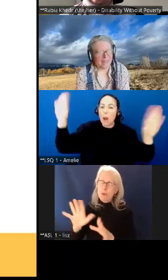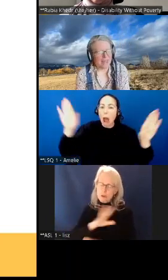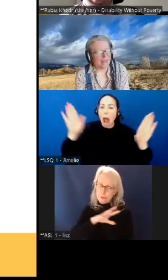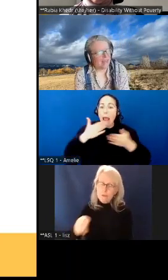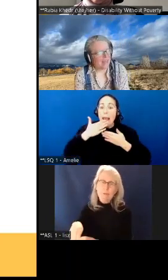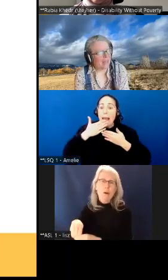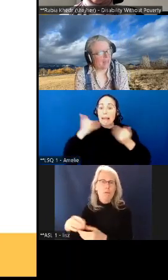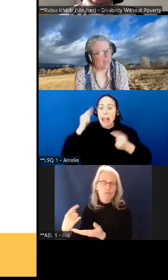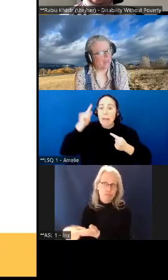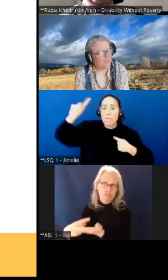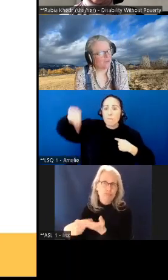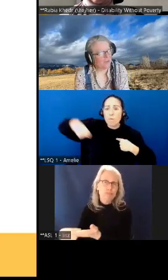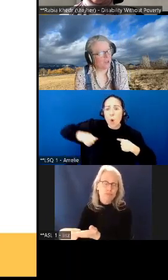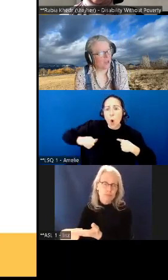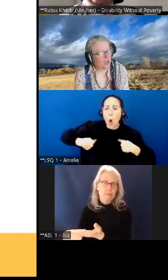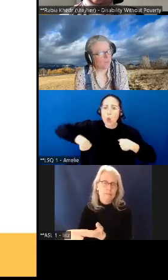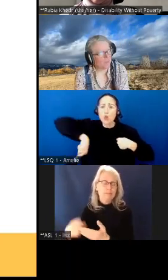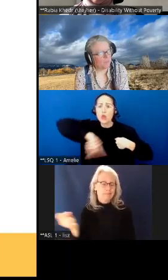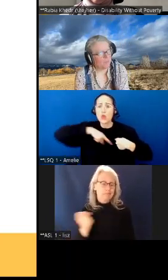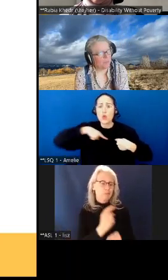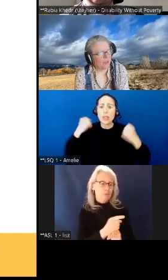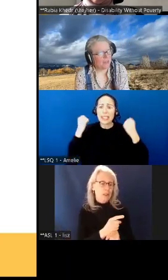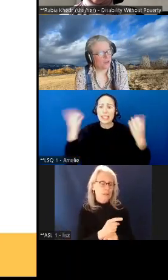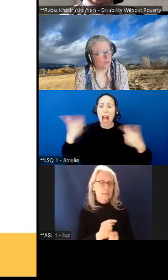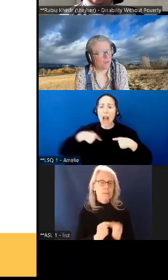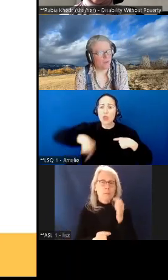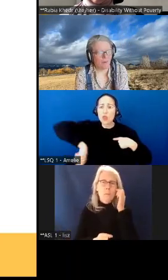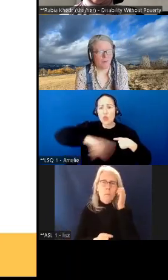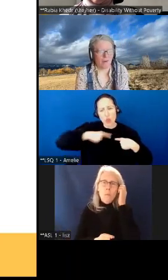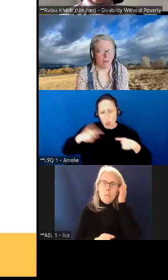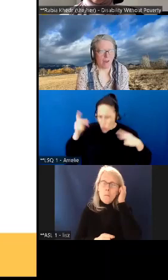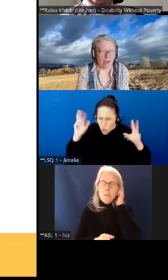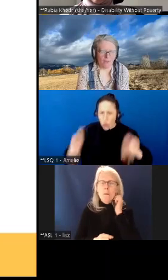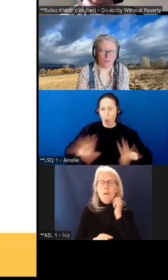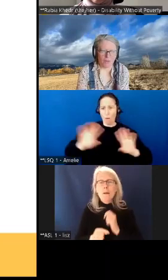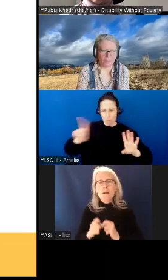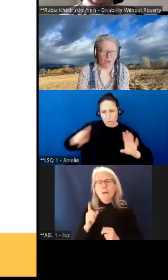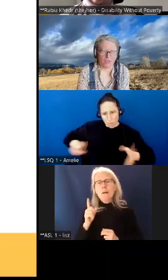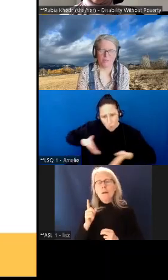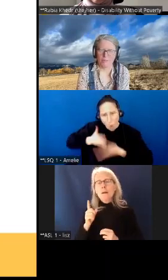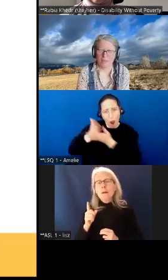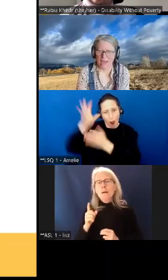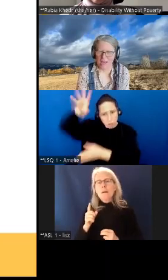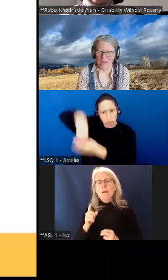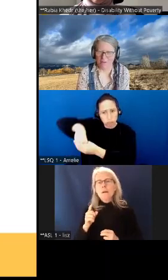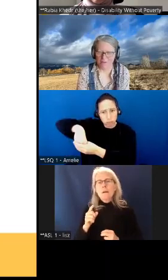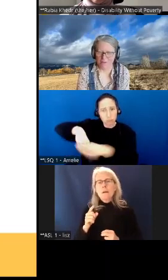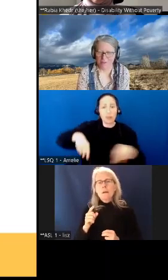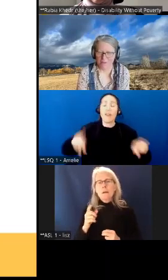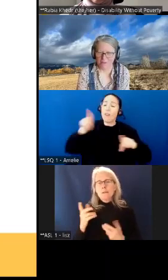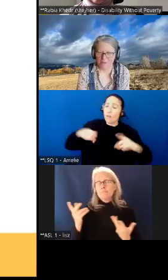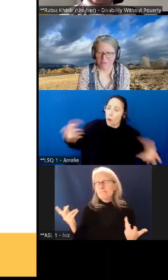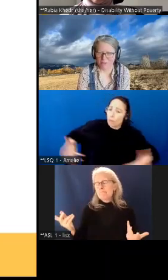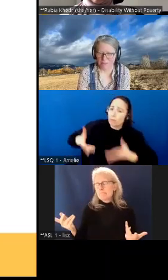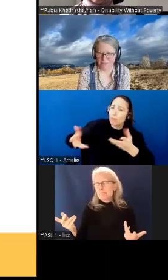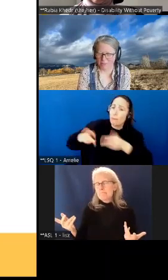i i don't um i don't know how it could possibly happen without disabled